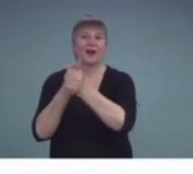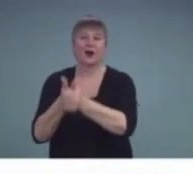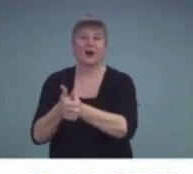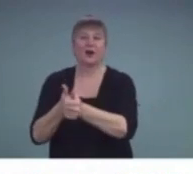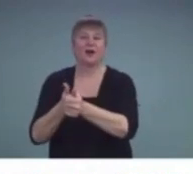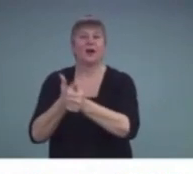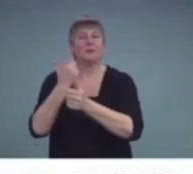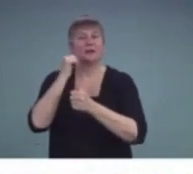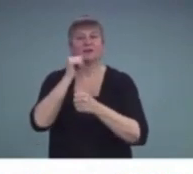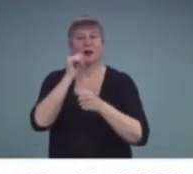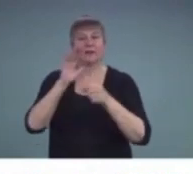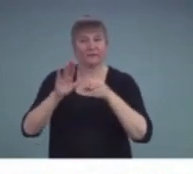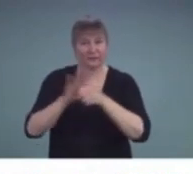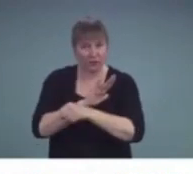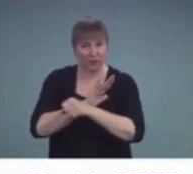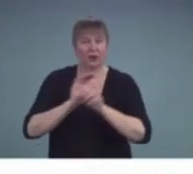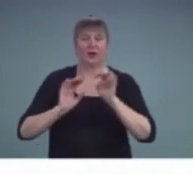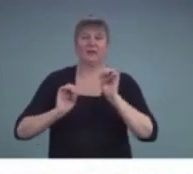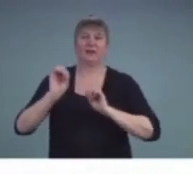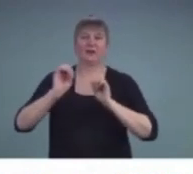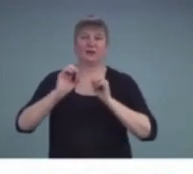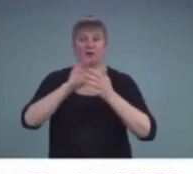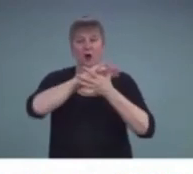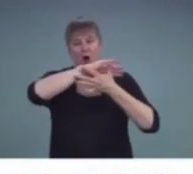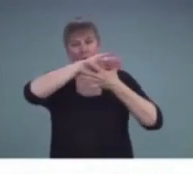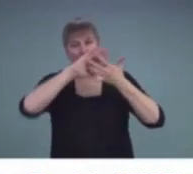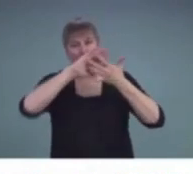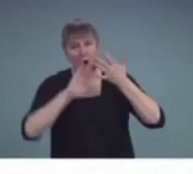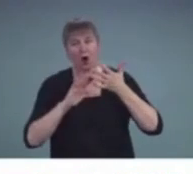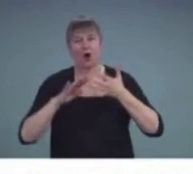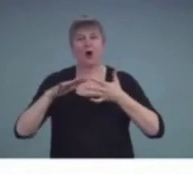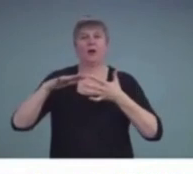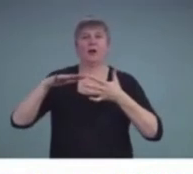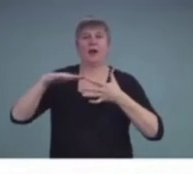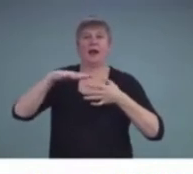do a full evaluation in all areas of suspected disability,